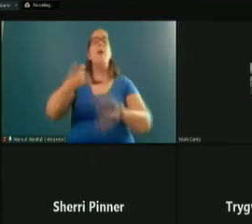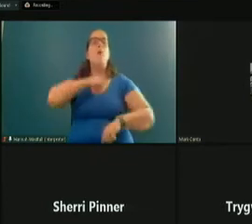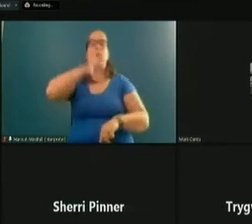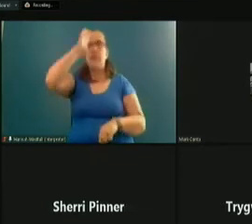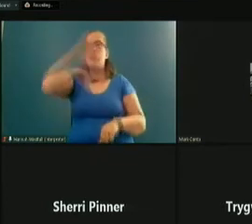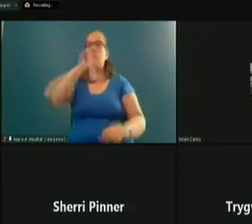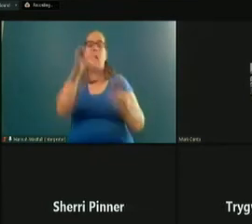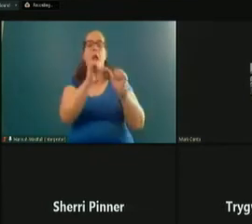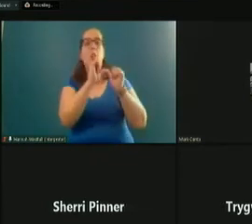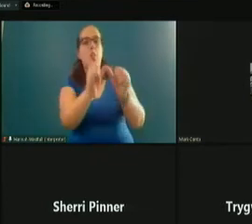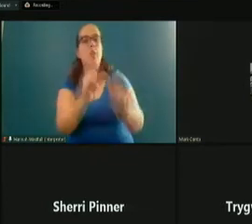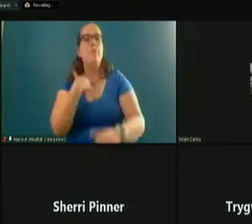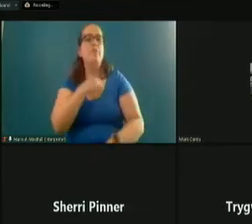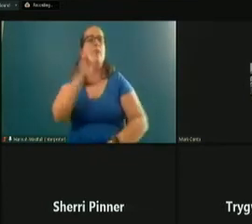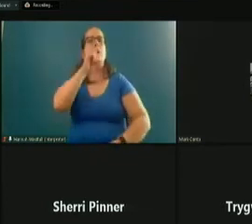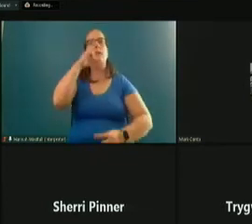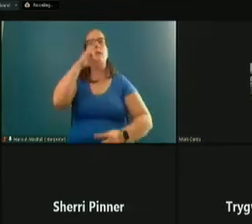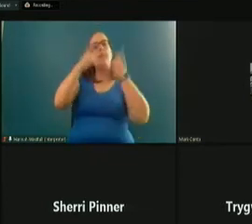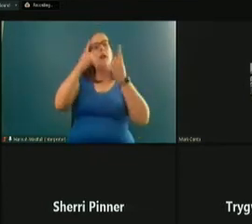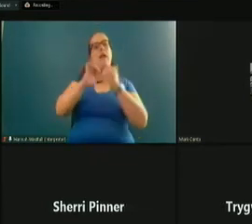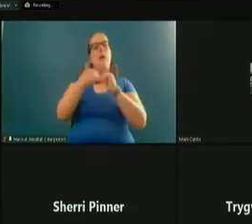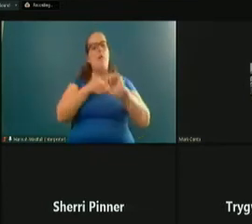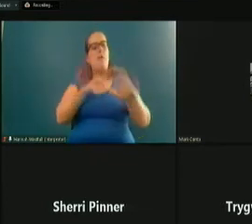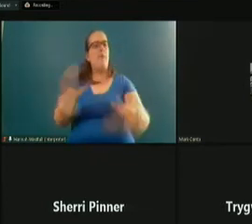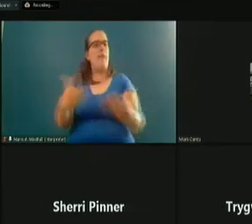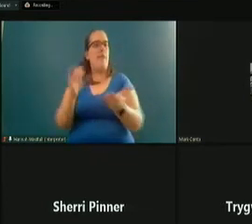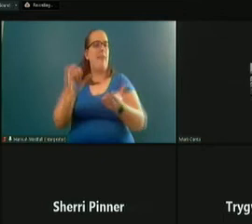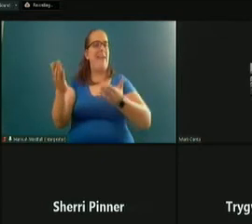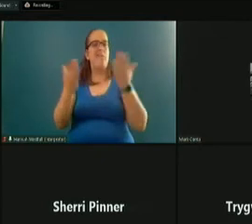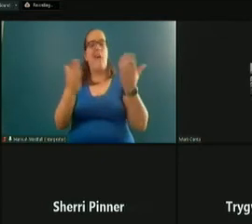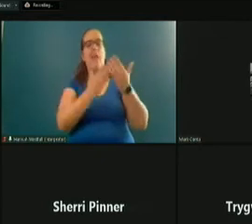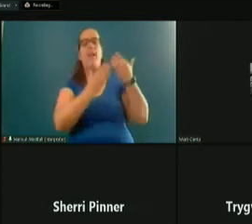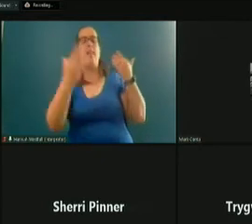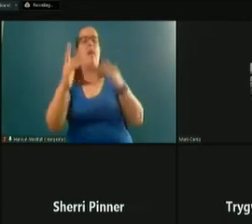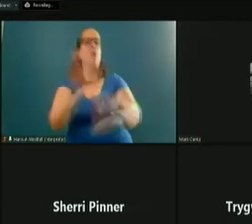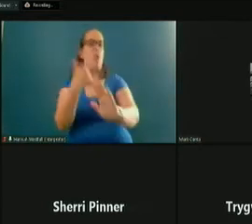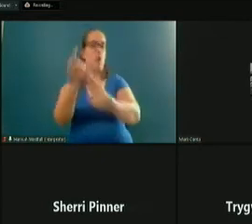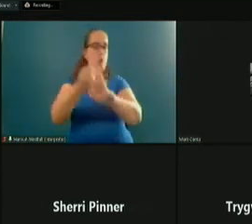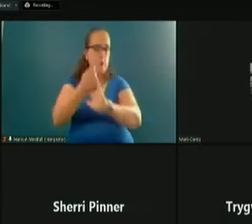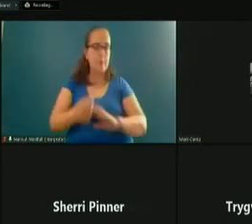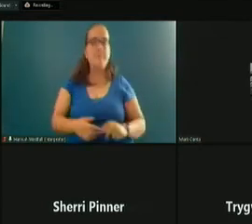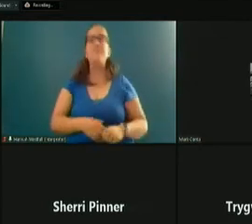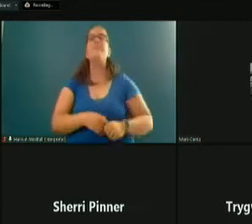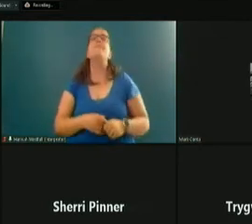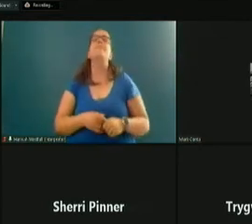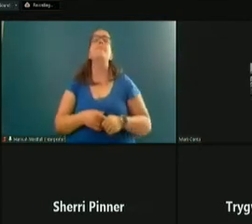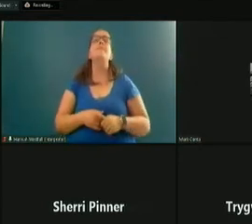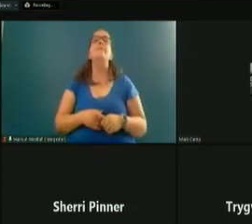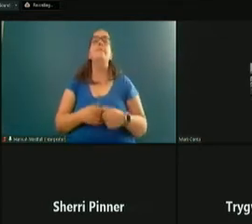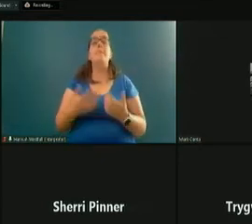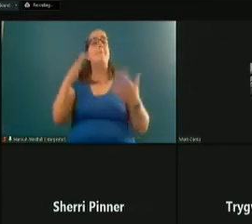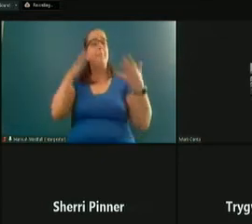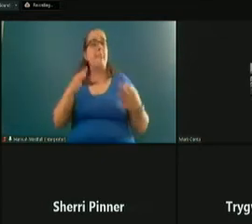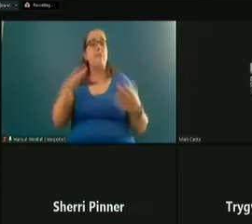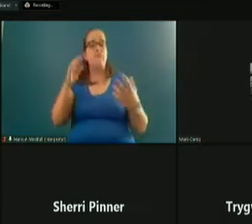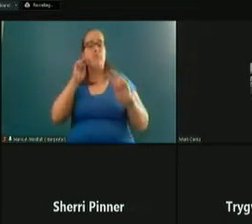to be sustained. So we're going to need to really think about how we provide those services over the long term. Certainly, I look forward to working